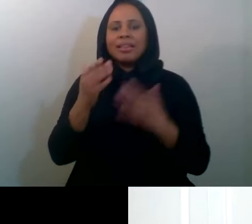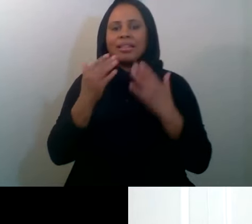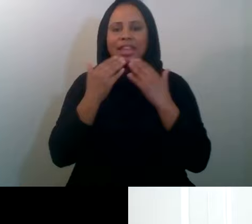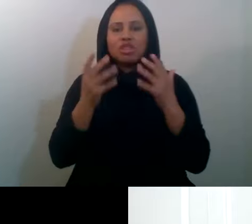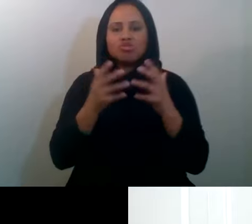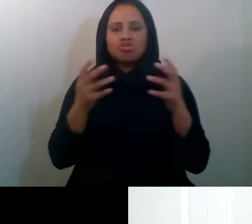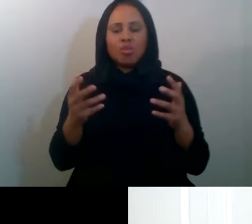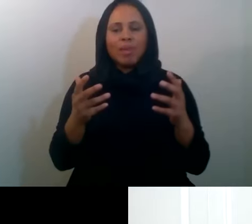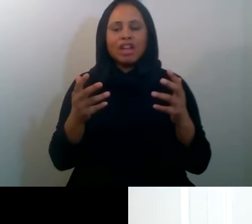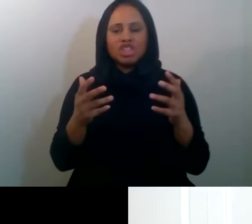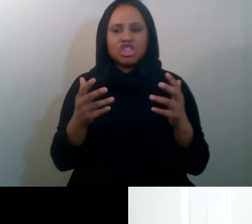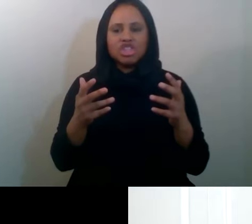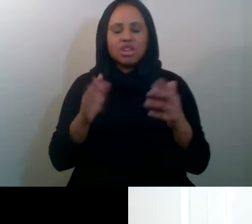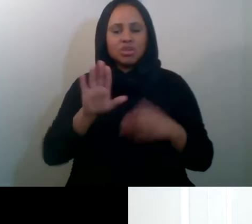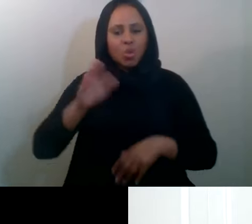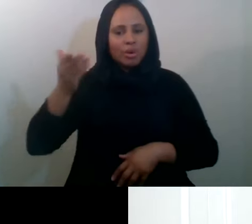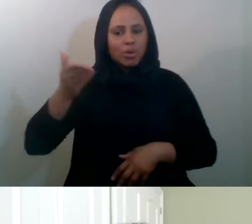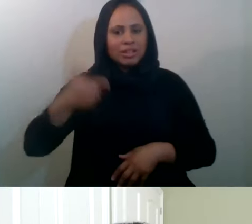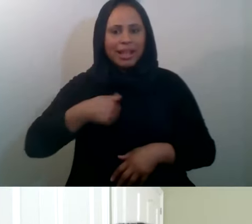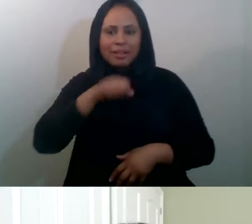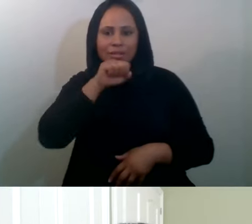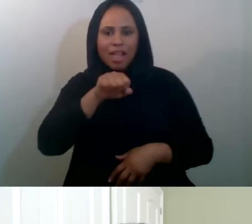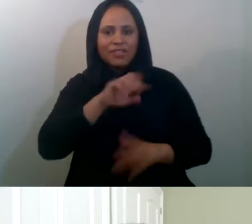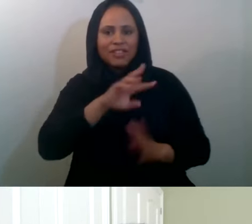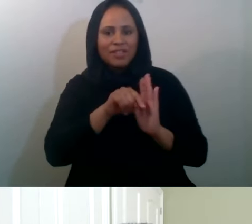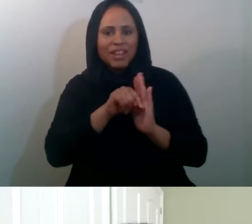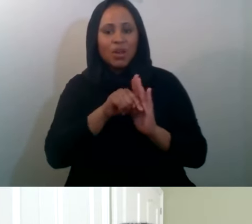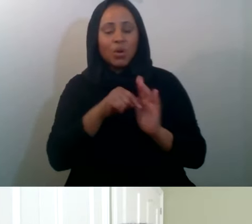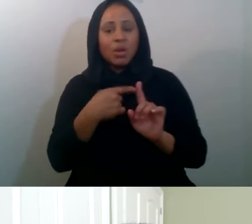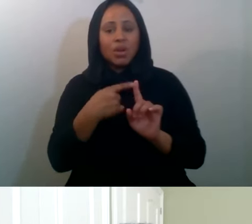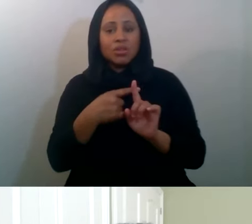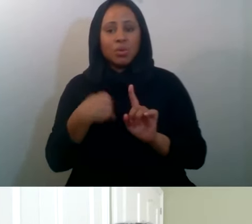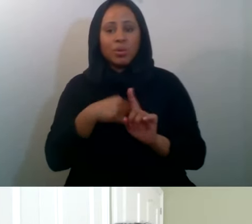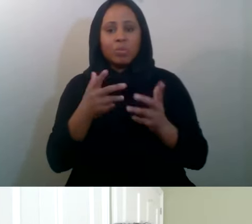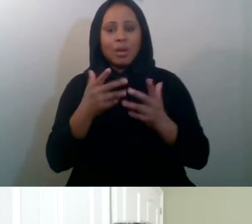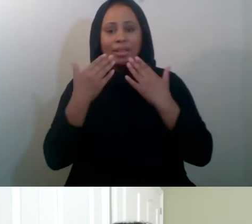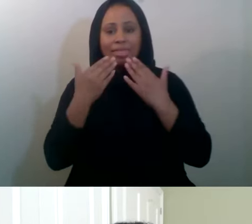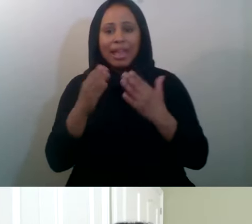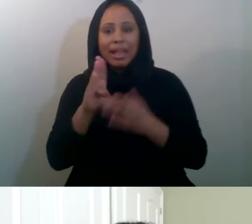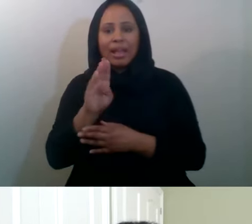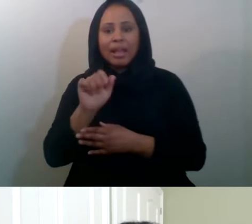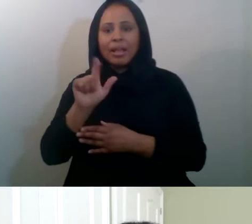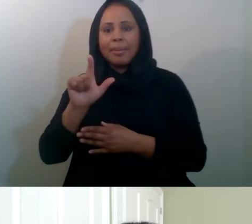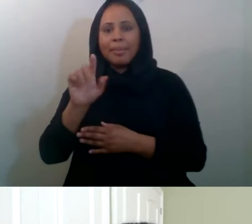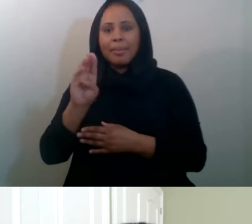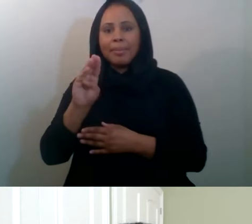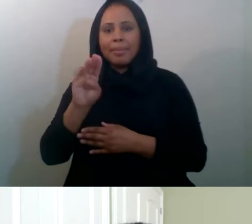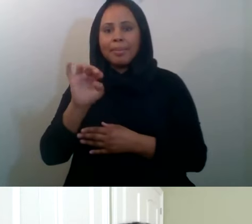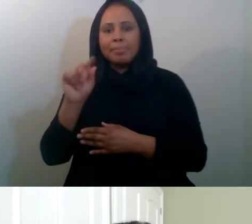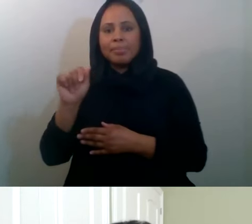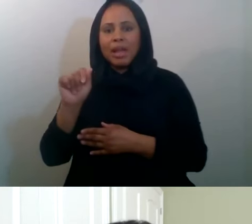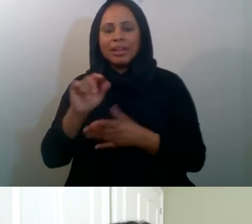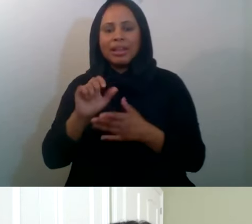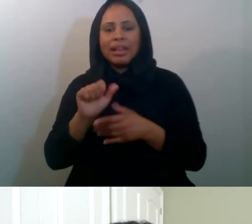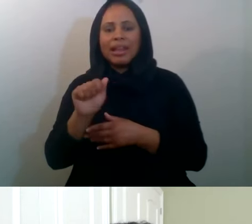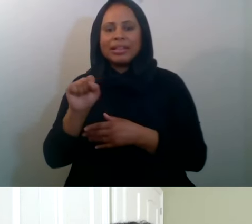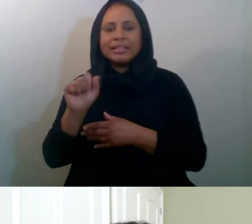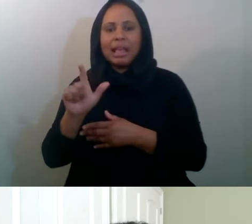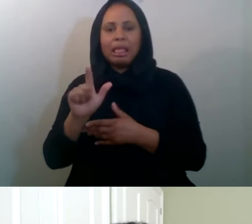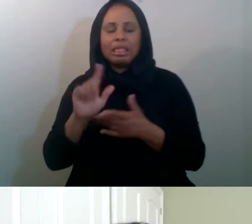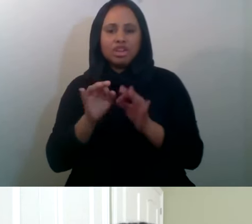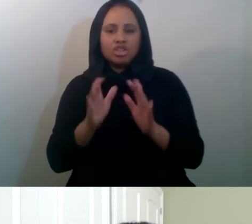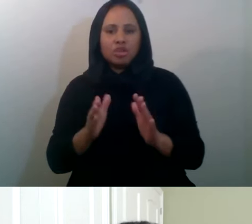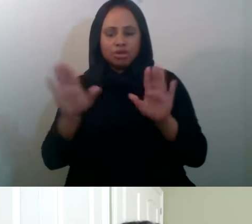fabulous and I love the video. We also want to take a moment and thank Labina, our ASL interpreter, doing such a great job here today with us as well.